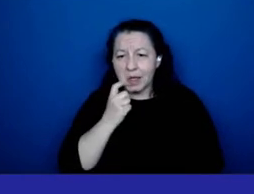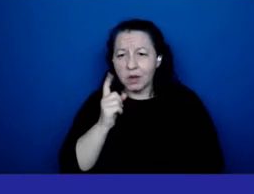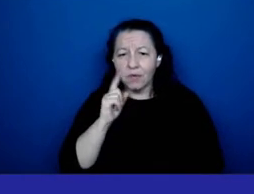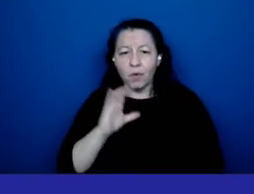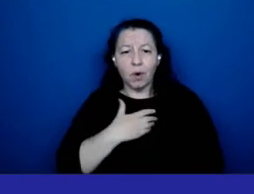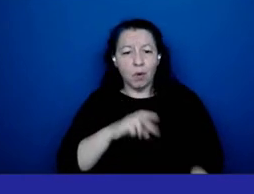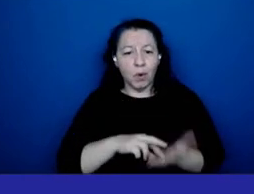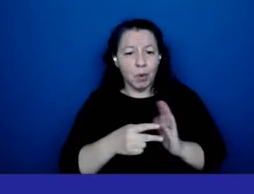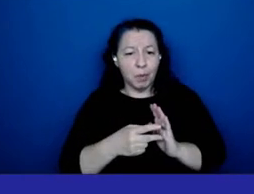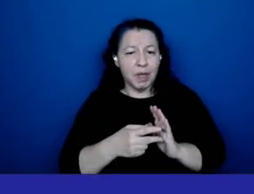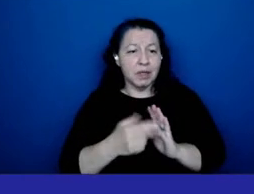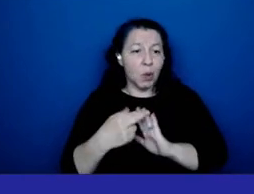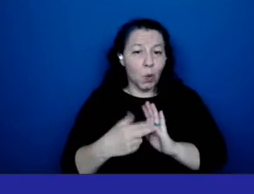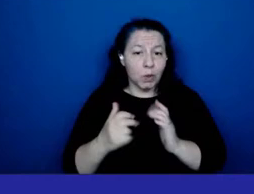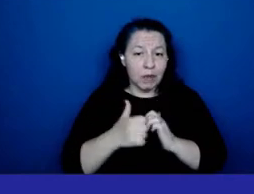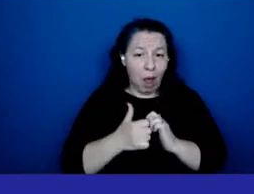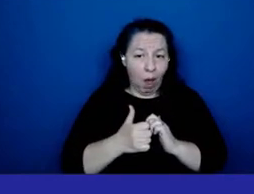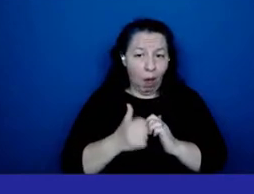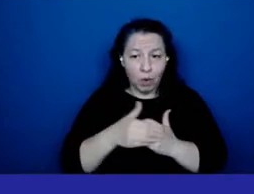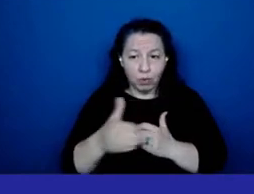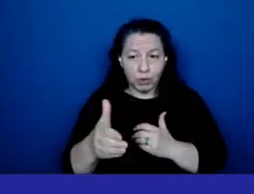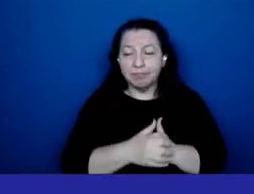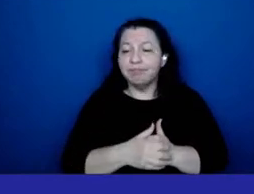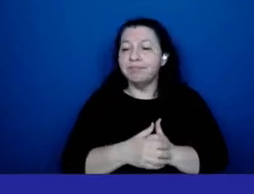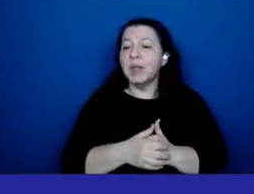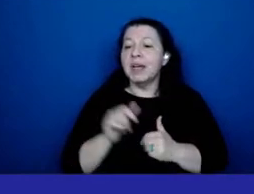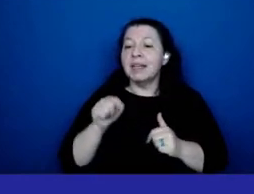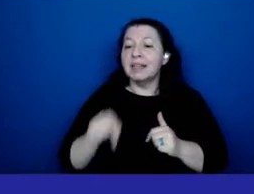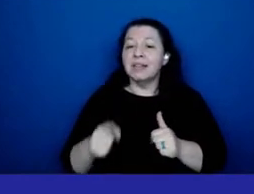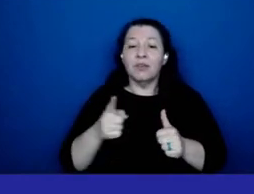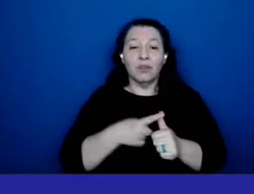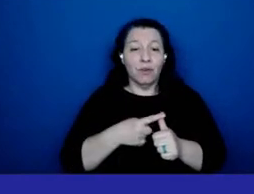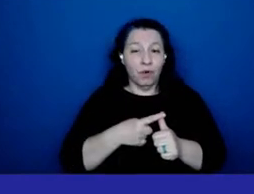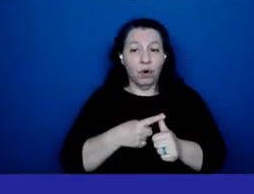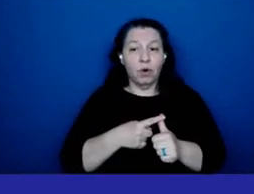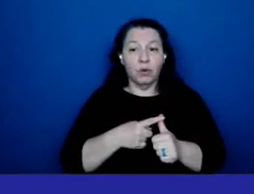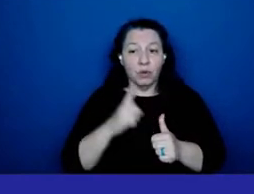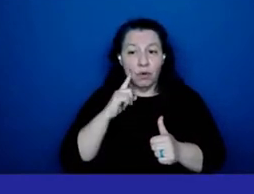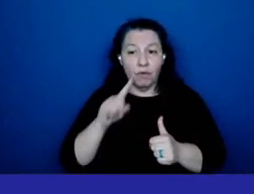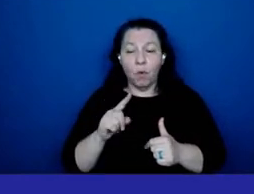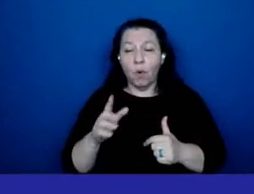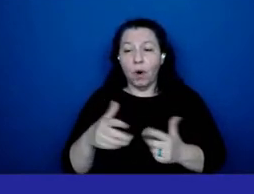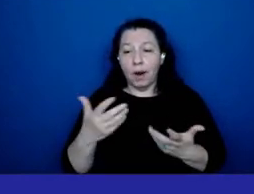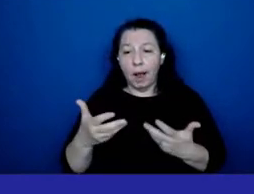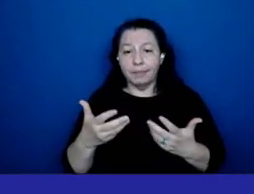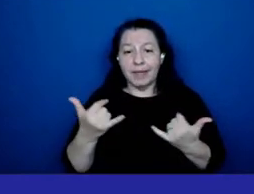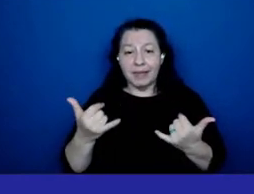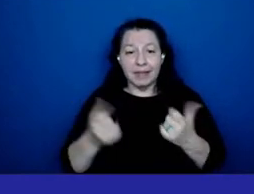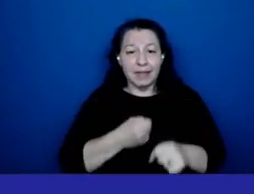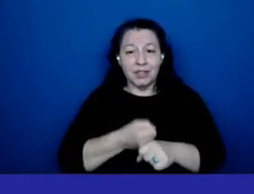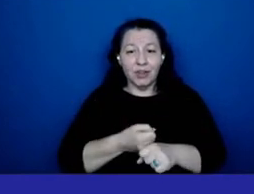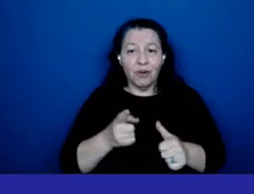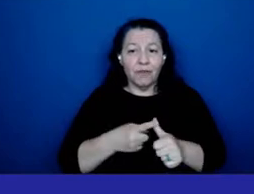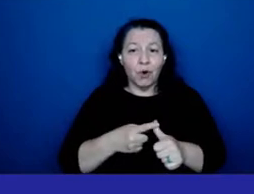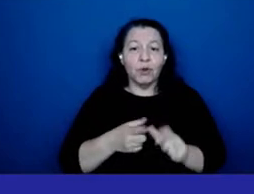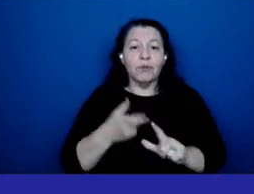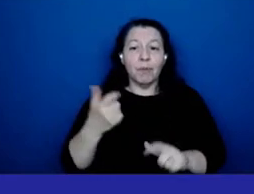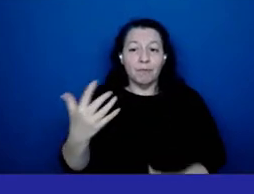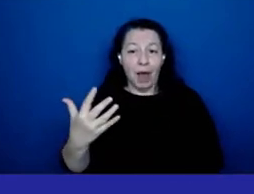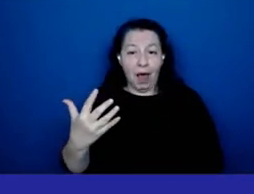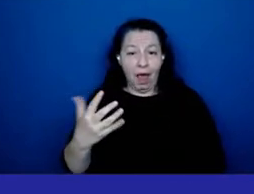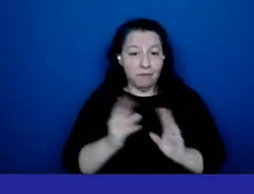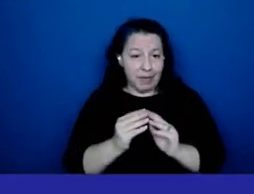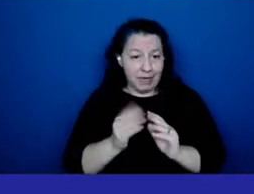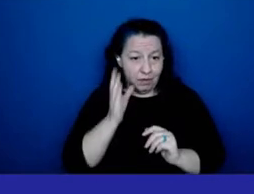and the rules of the road so this is the very first one um in uh this um this year the first of five meetings that we conduct